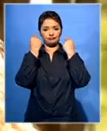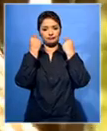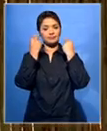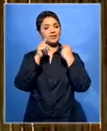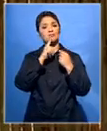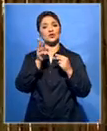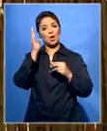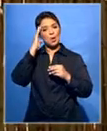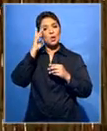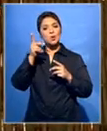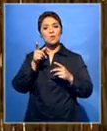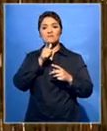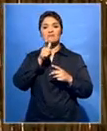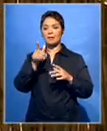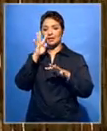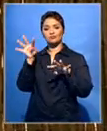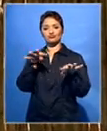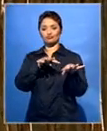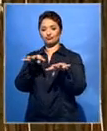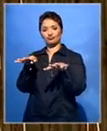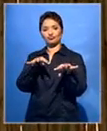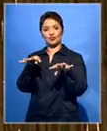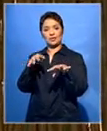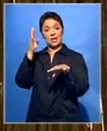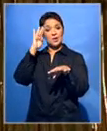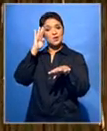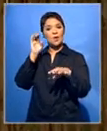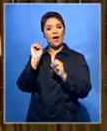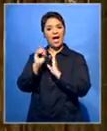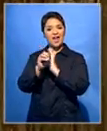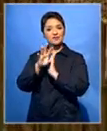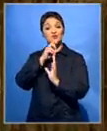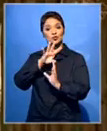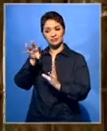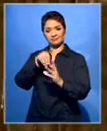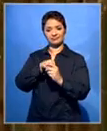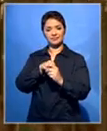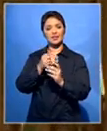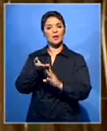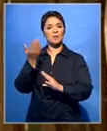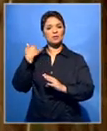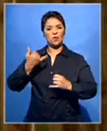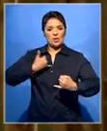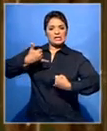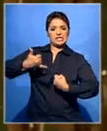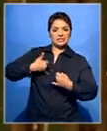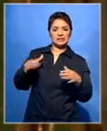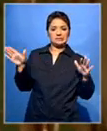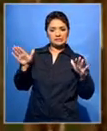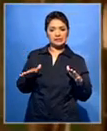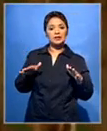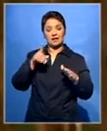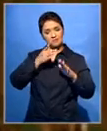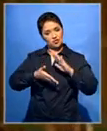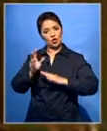A regular public pleaser, even featuring in ads. Injured as a fledgling, he was brought to the